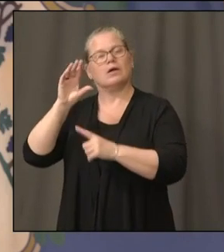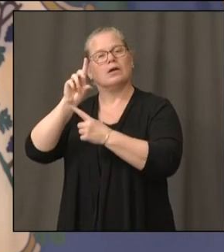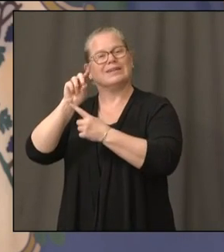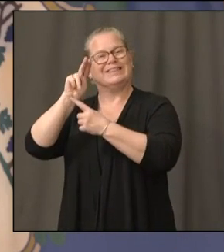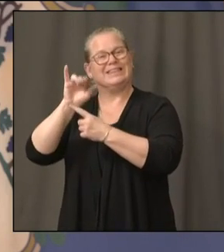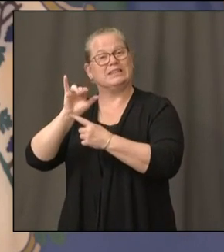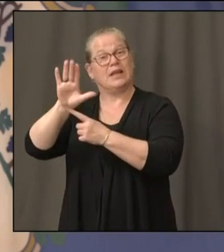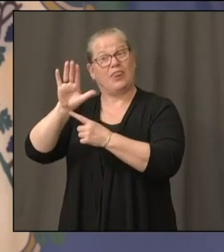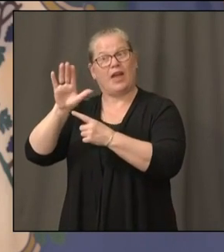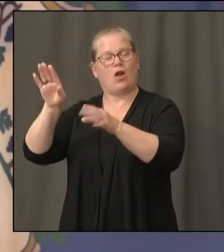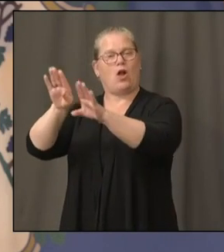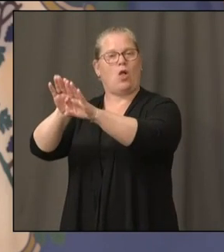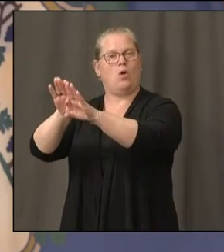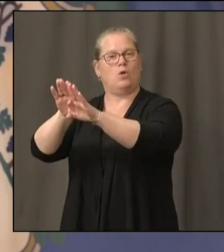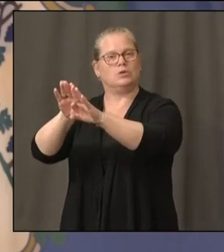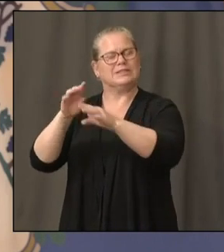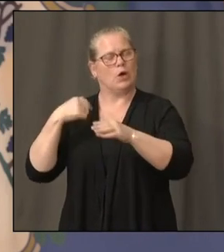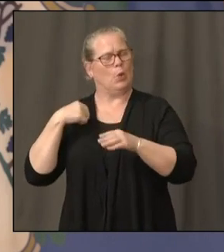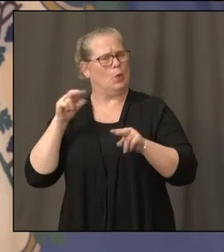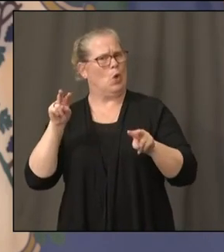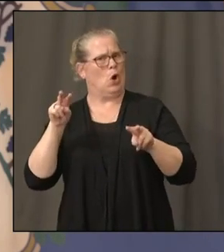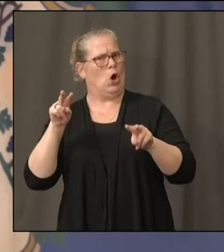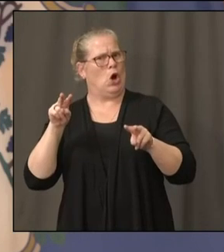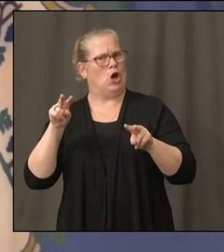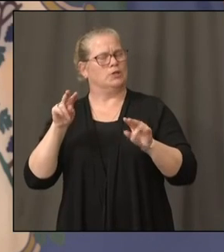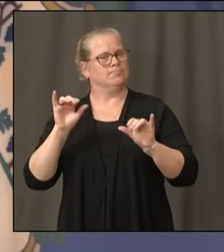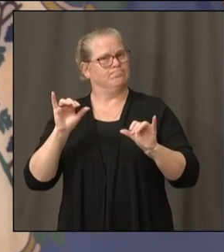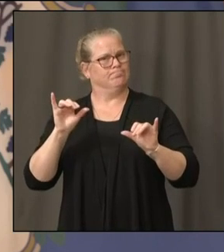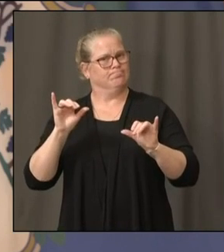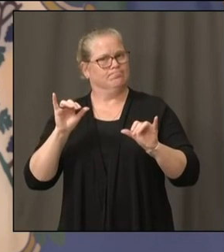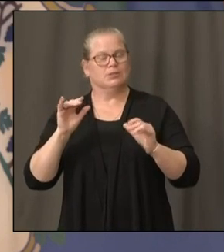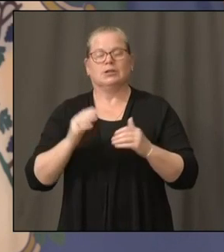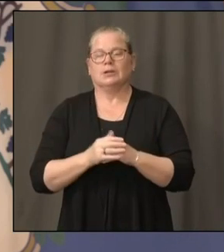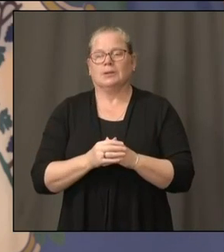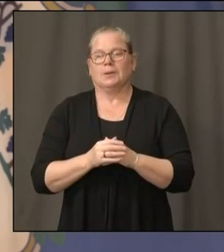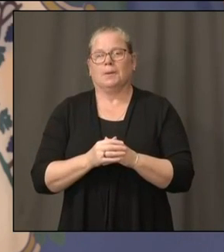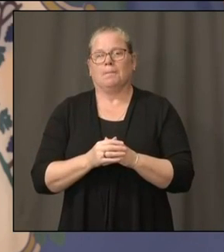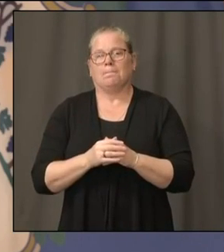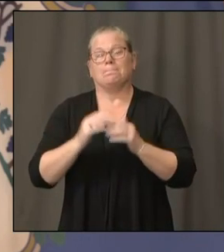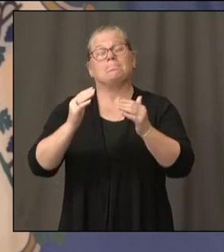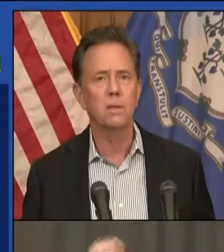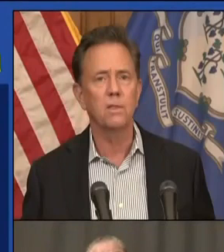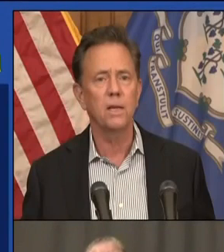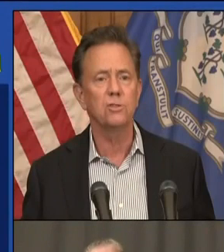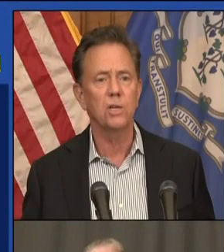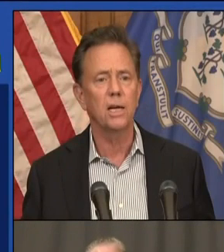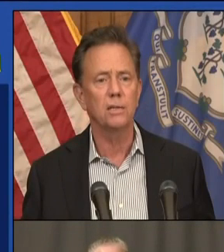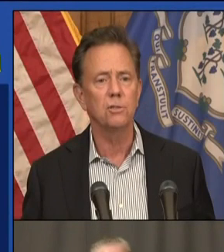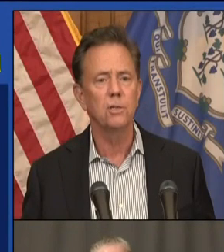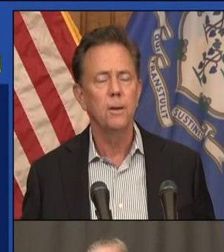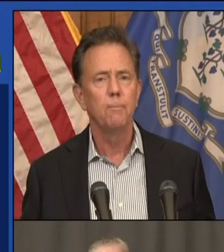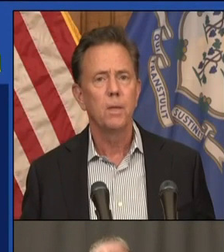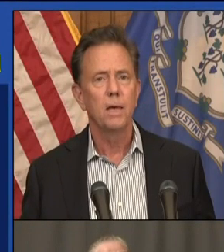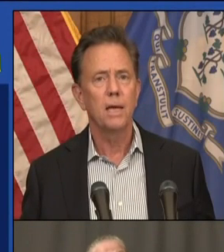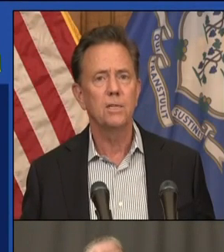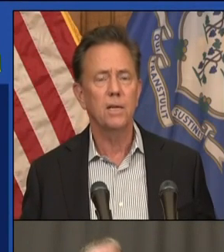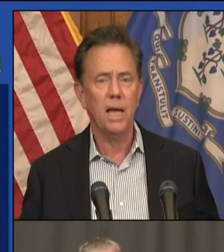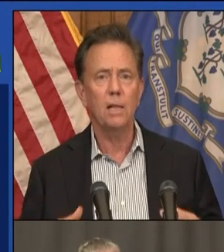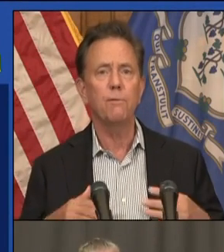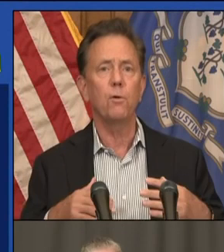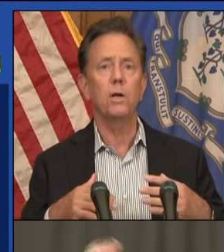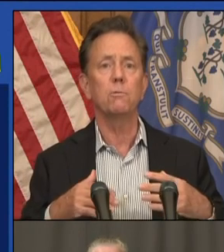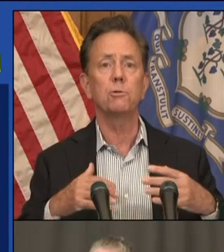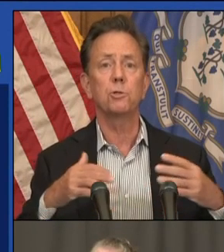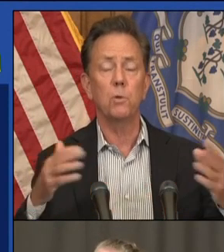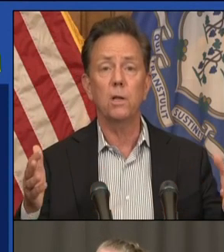And the next chart I'll leave you with before introducing Fran is just a reminder that things change. And